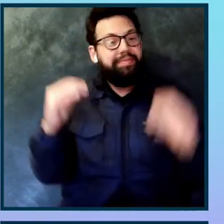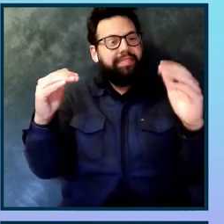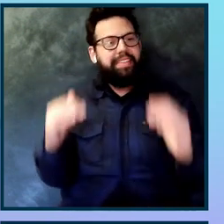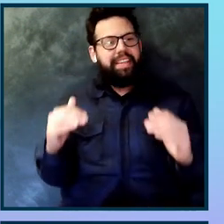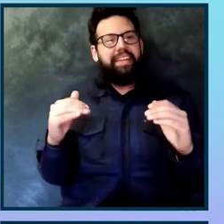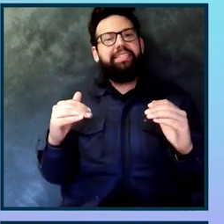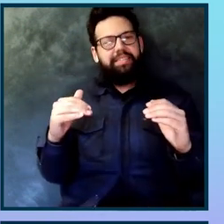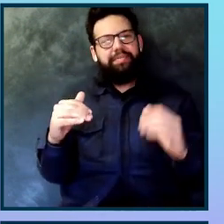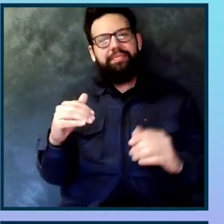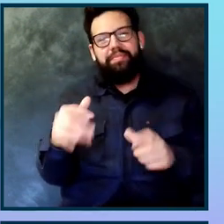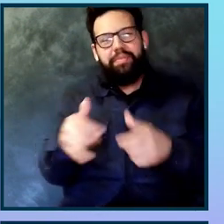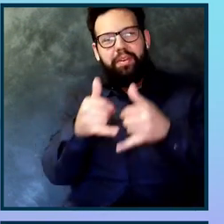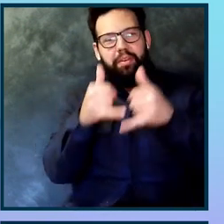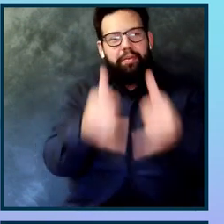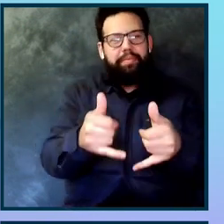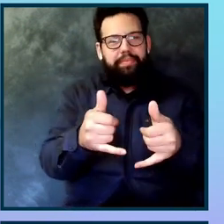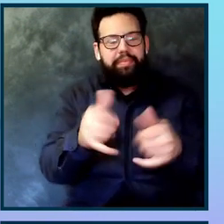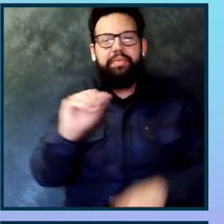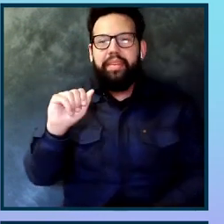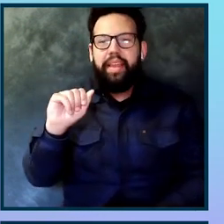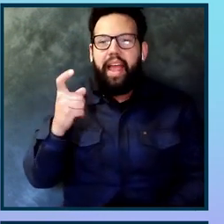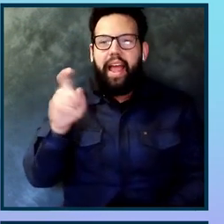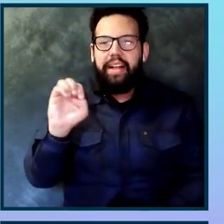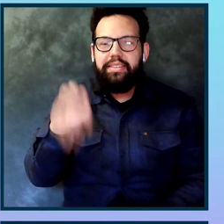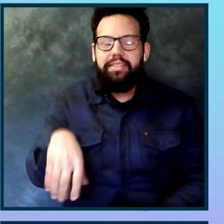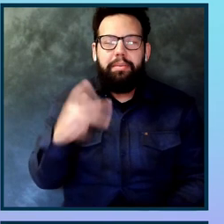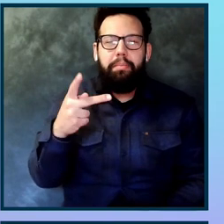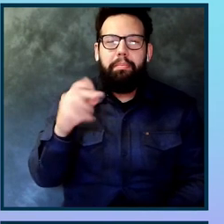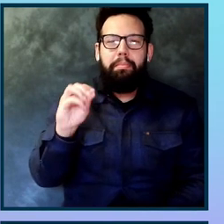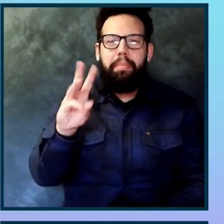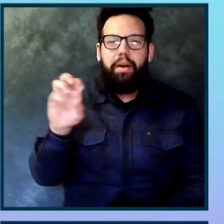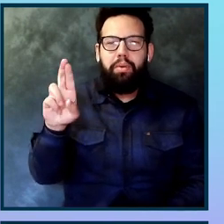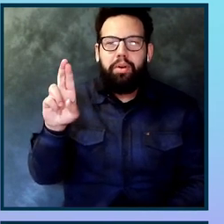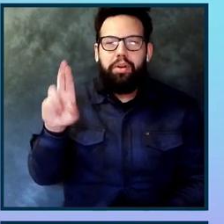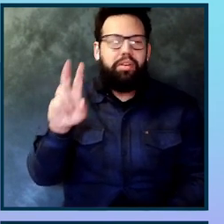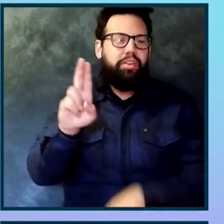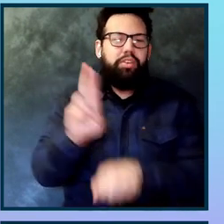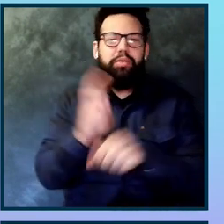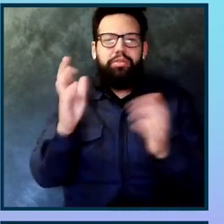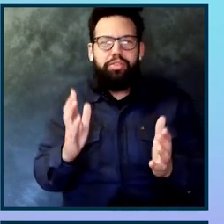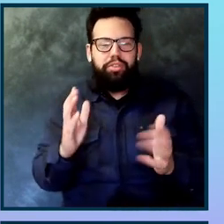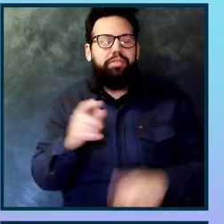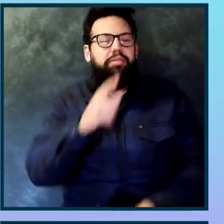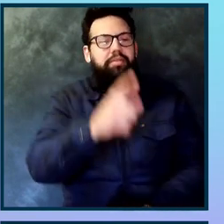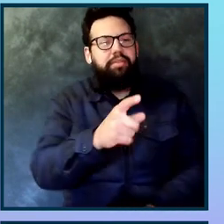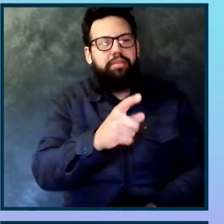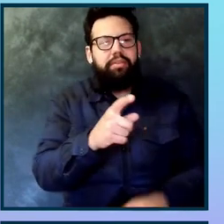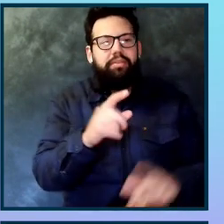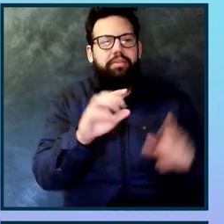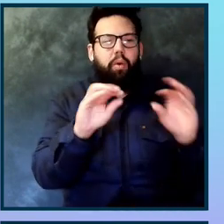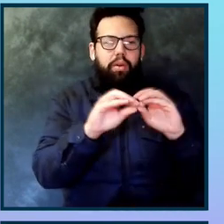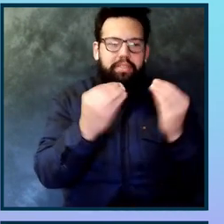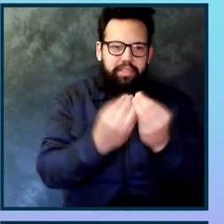AXE Power User Award is given to organizations that have achieved wide and impactful